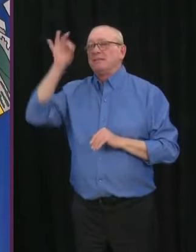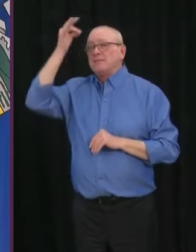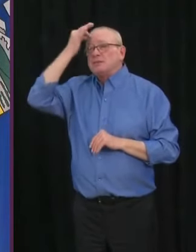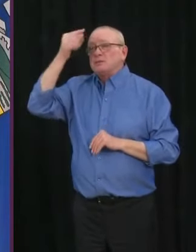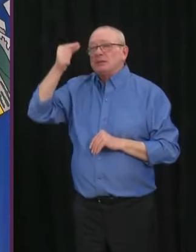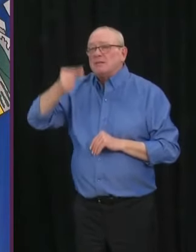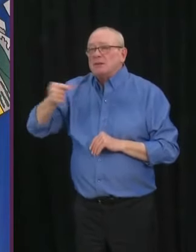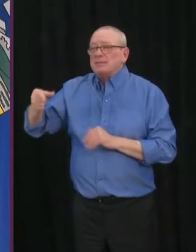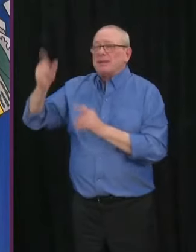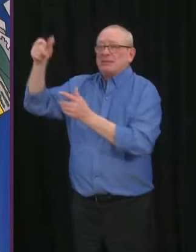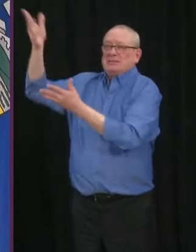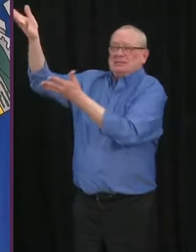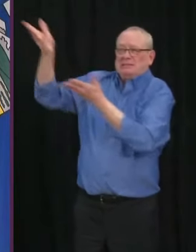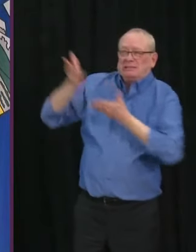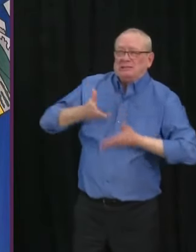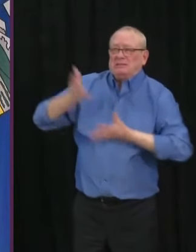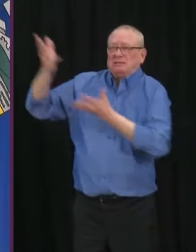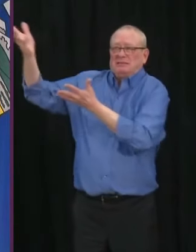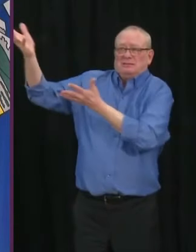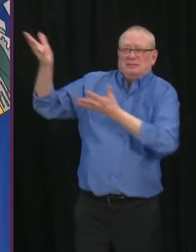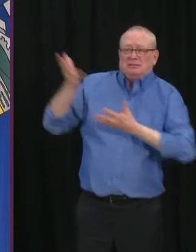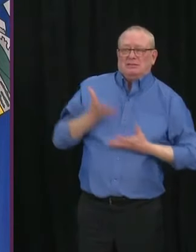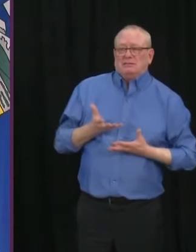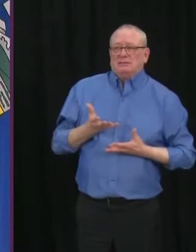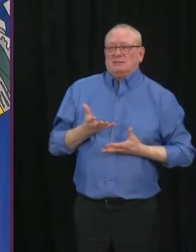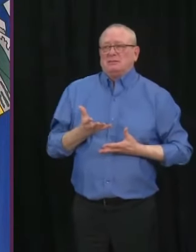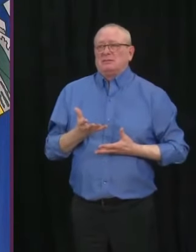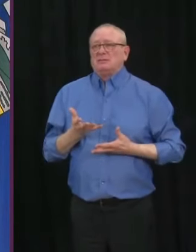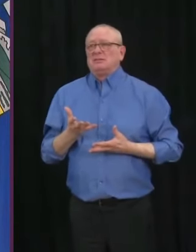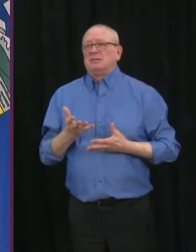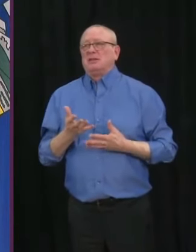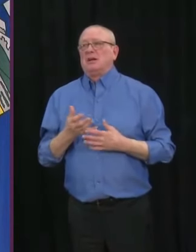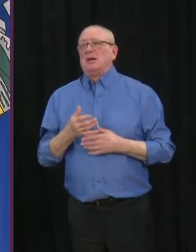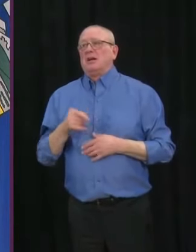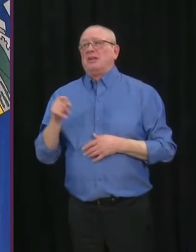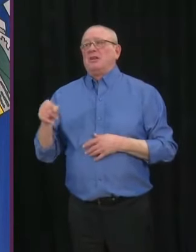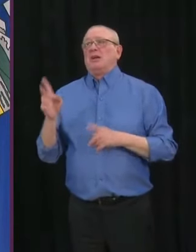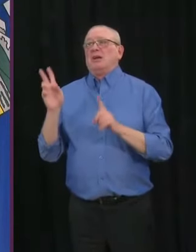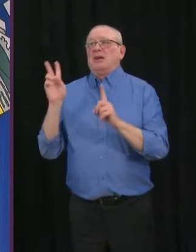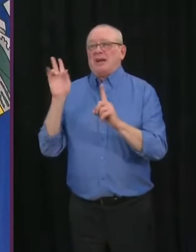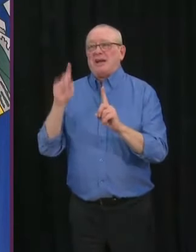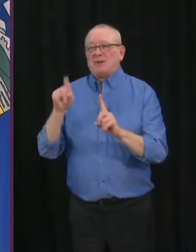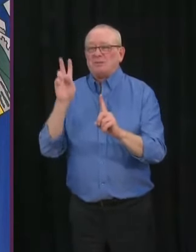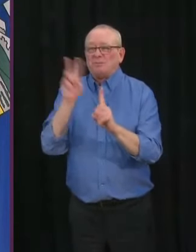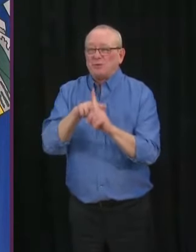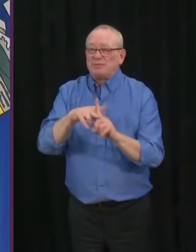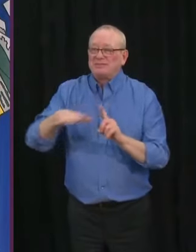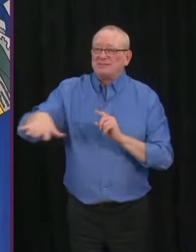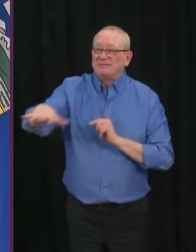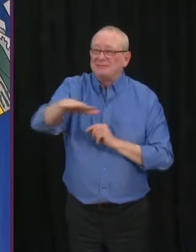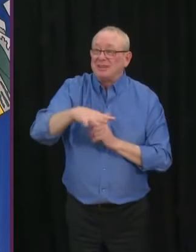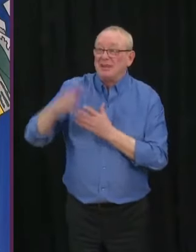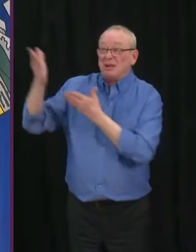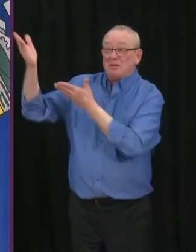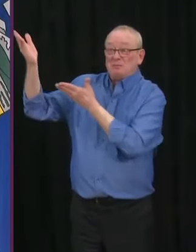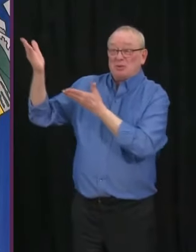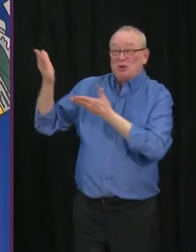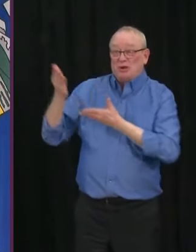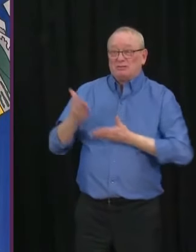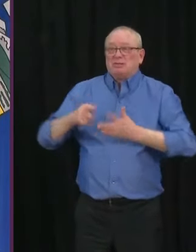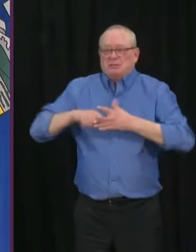supply to make sure that those appointments that are going to be made by those community seniors will be able to be fulfilled.